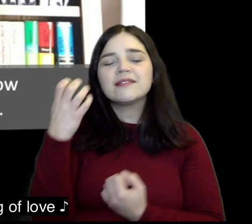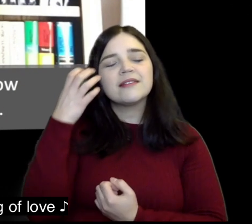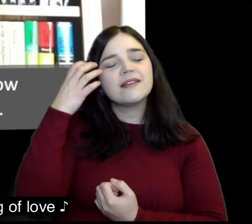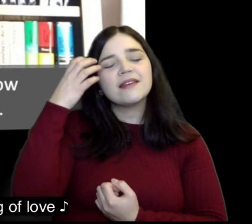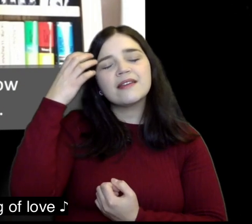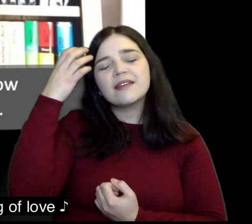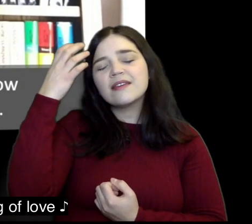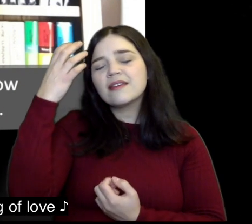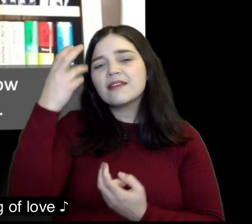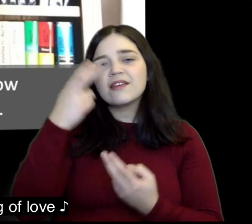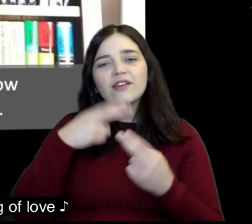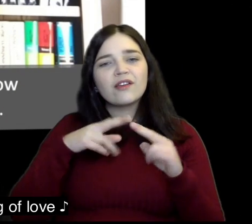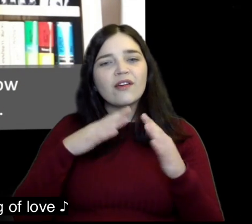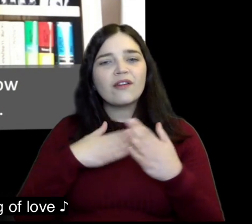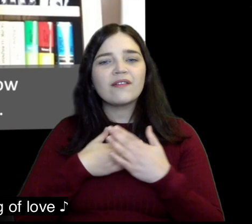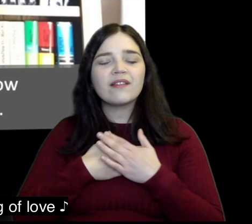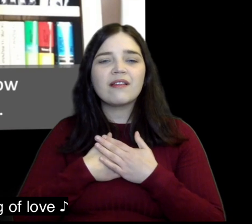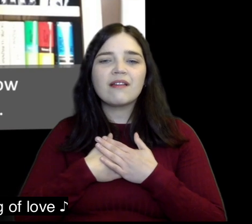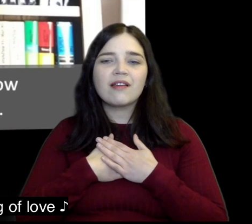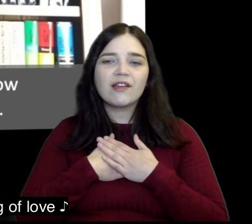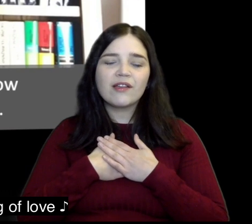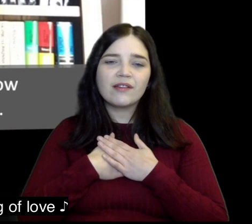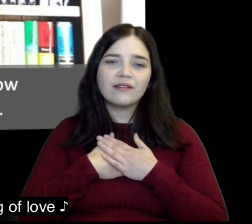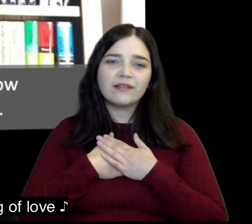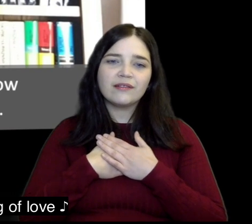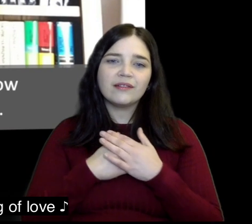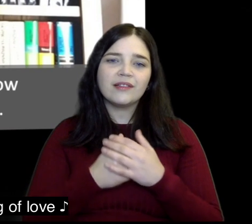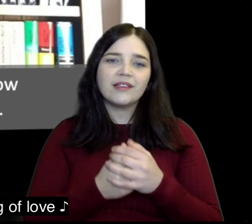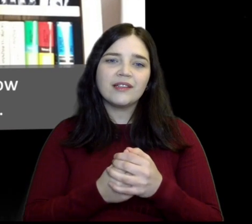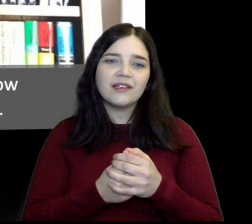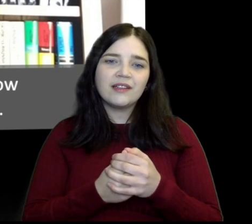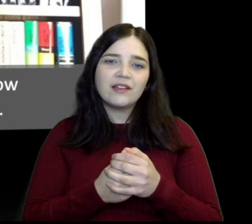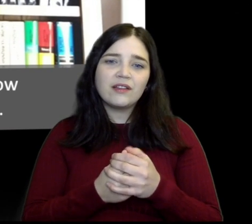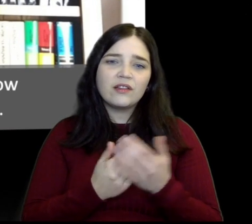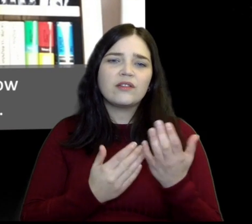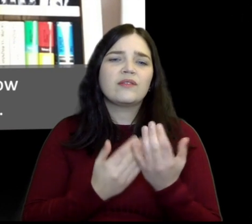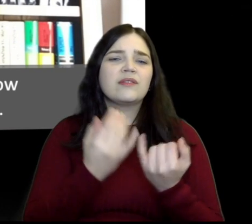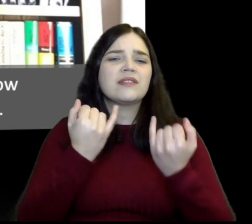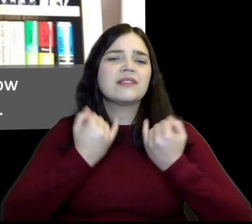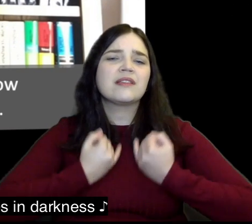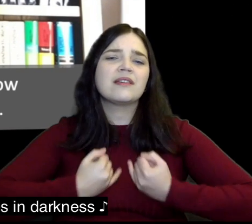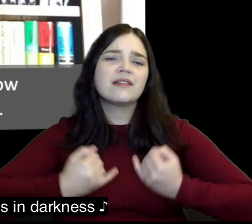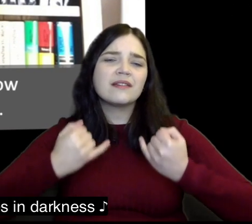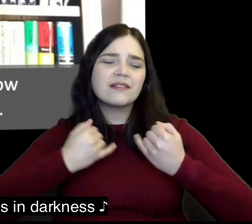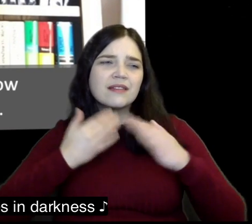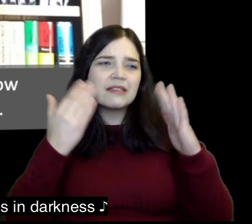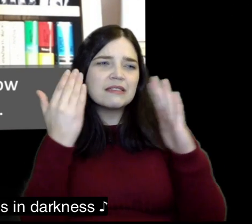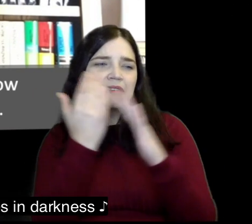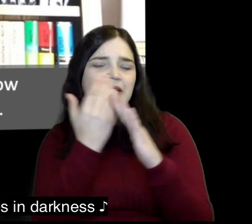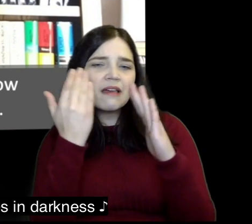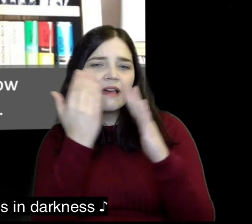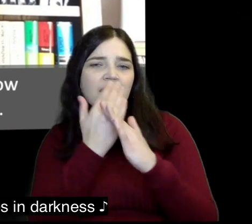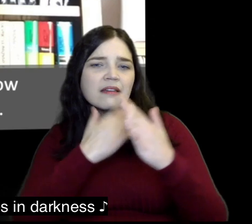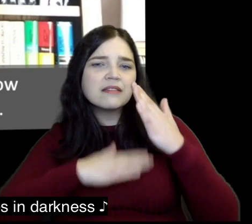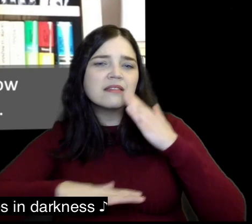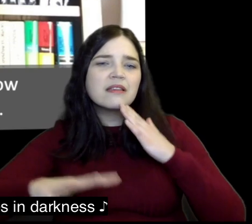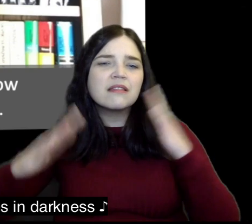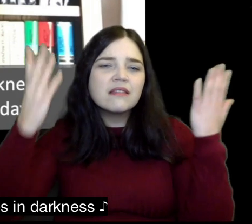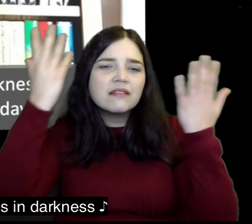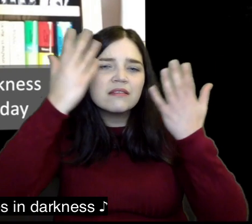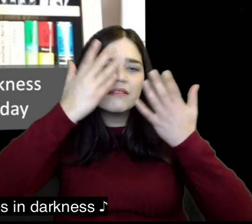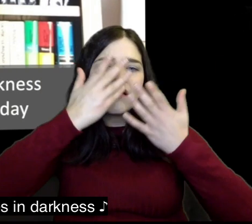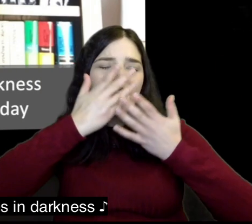the shadow of the mighty King of love